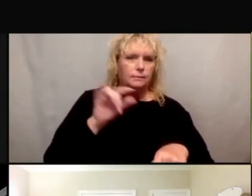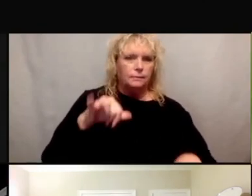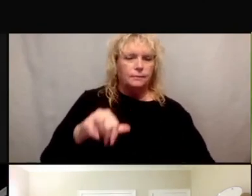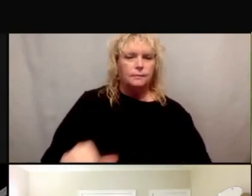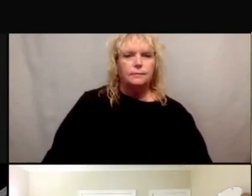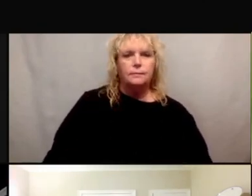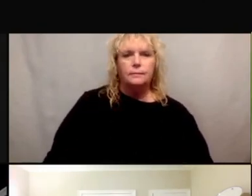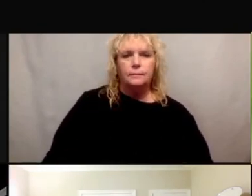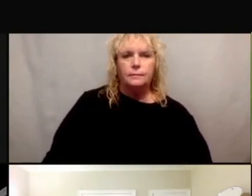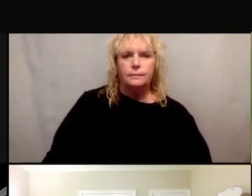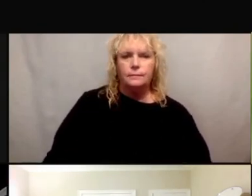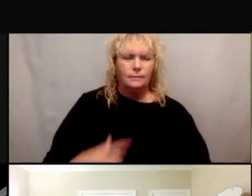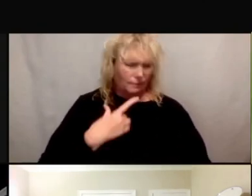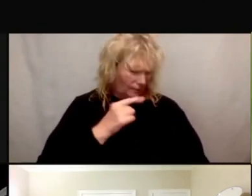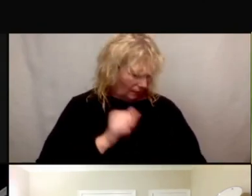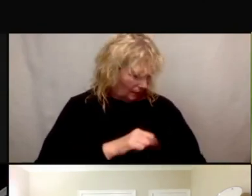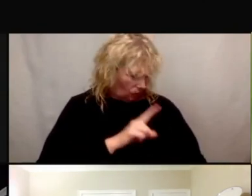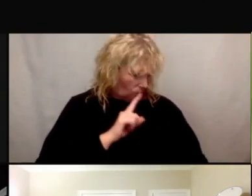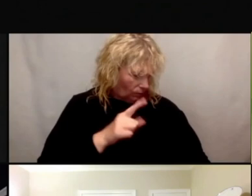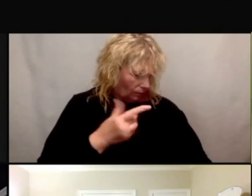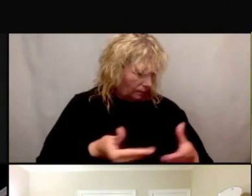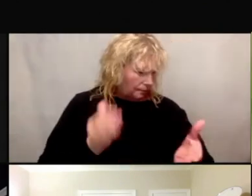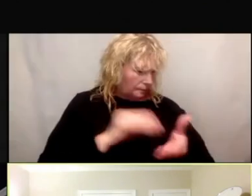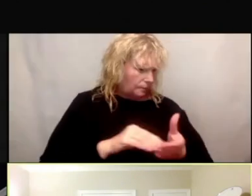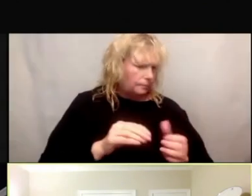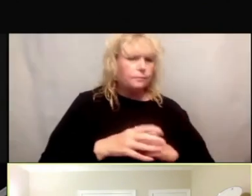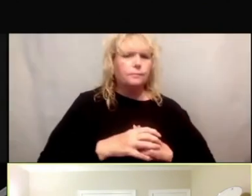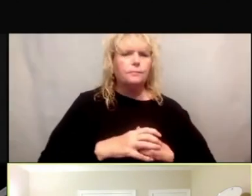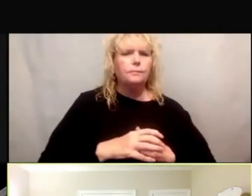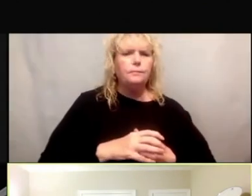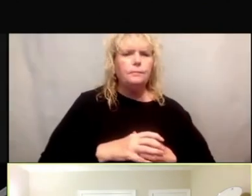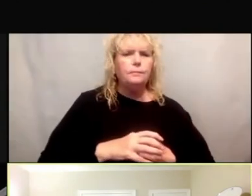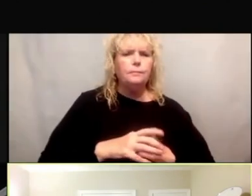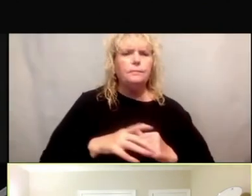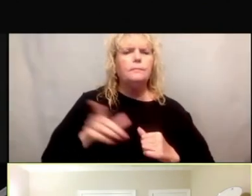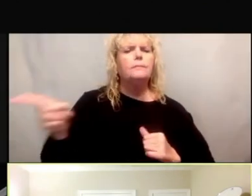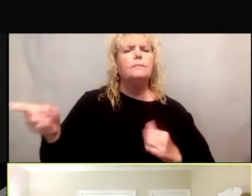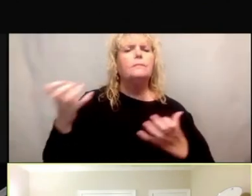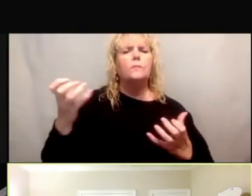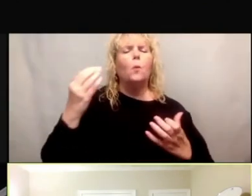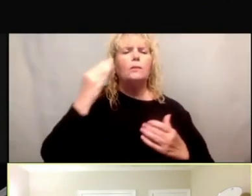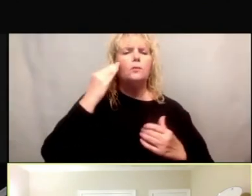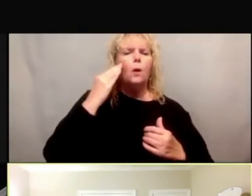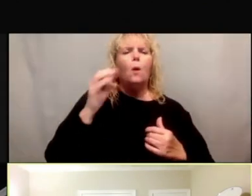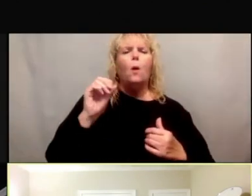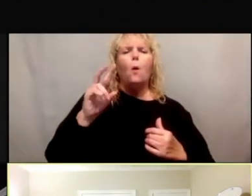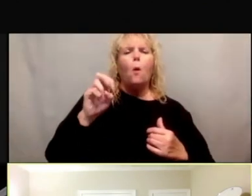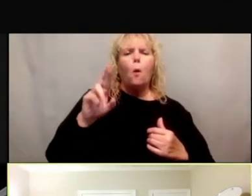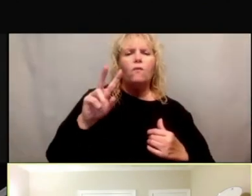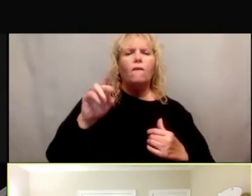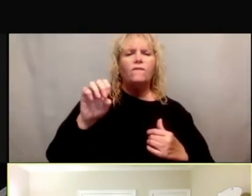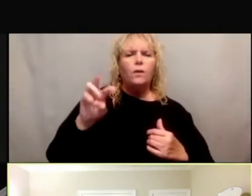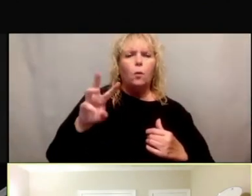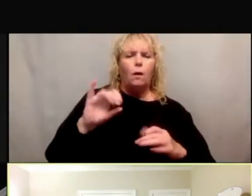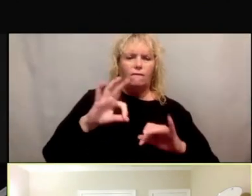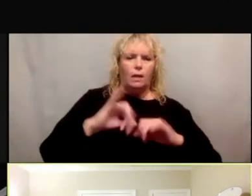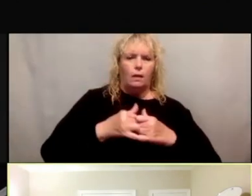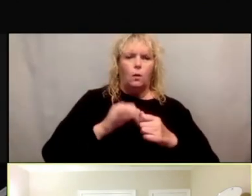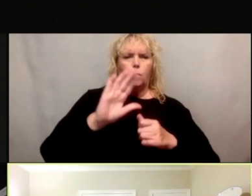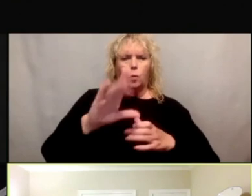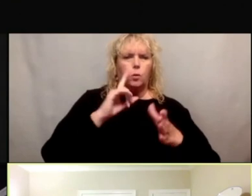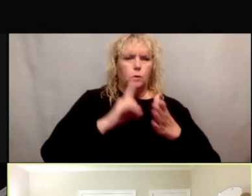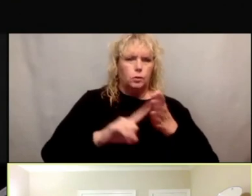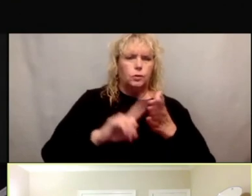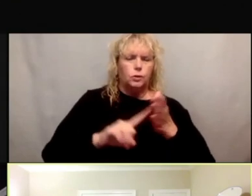Can you repeat that one more time? So he wants to know the overview of how your research fits into a larger picture. And Becky